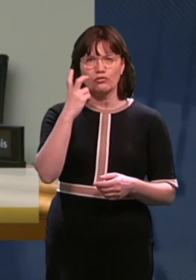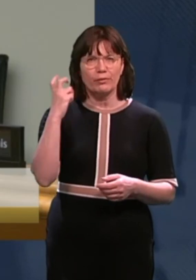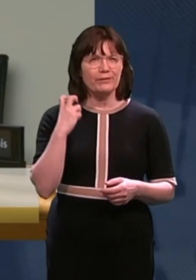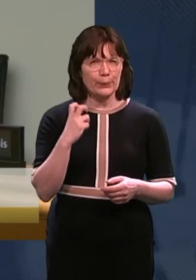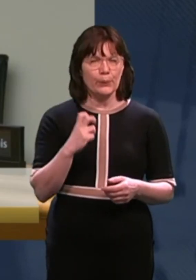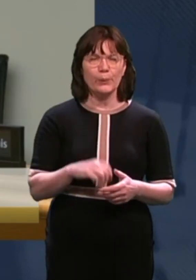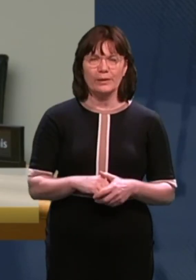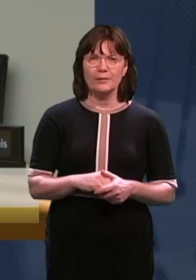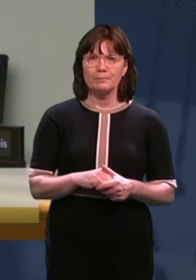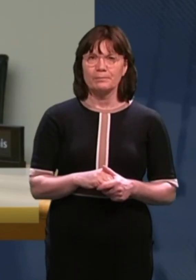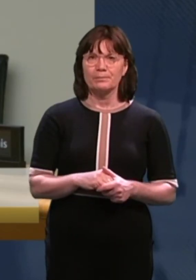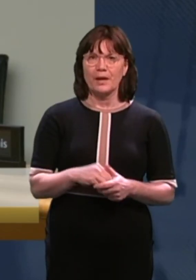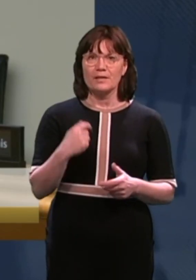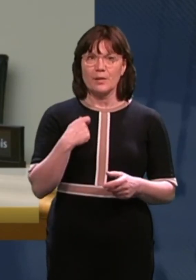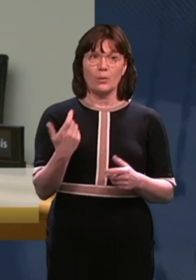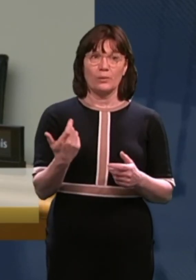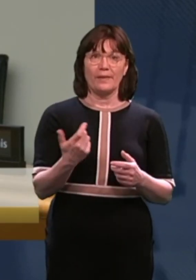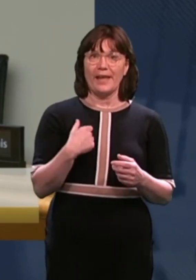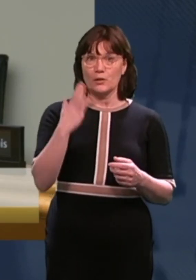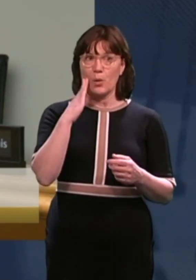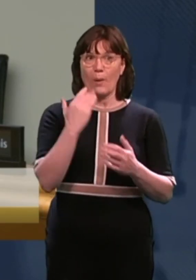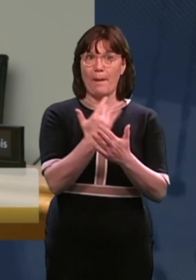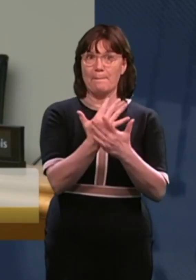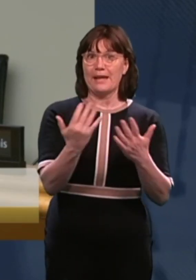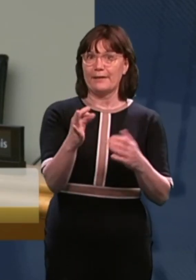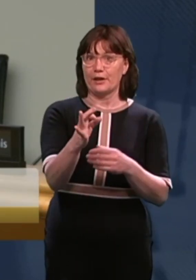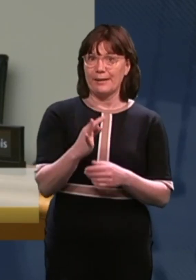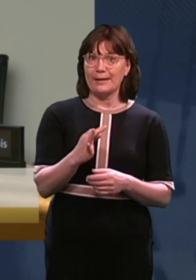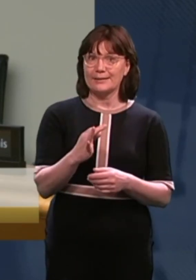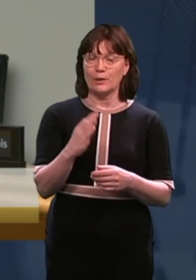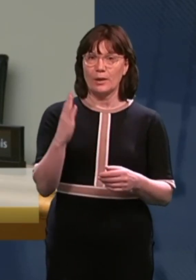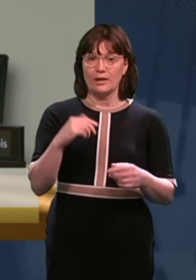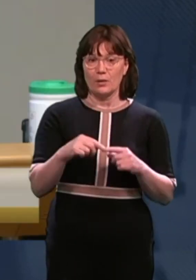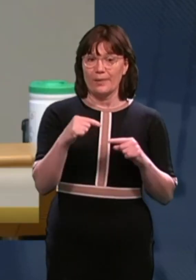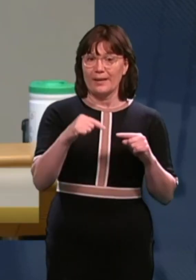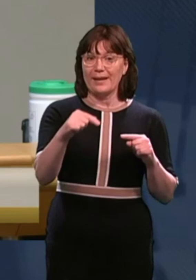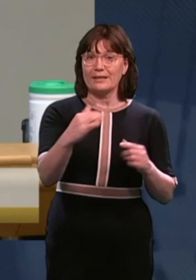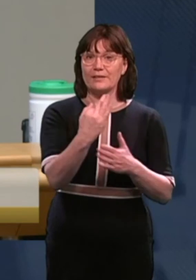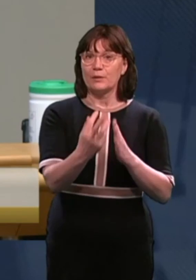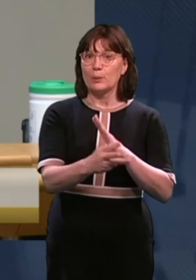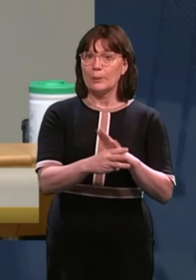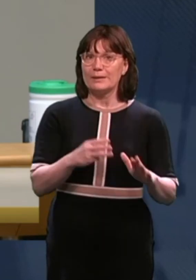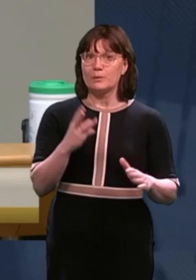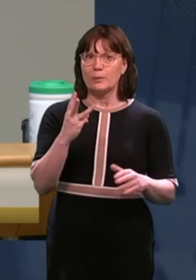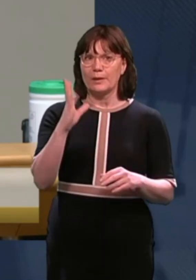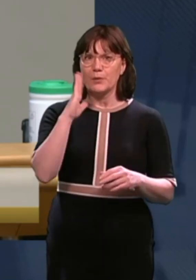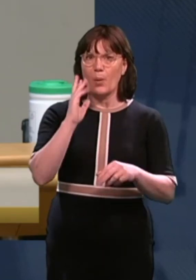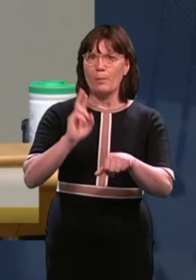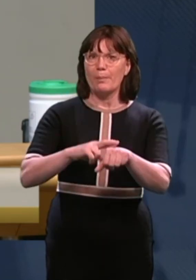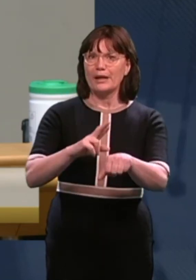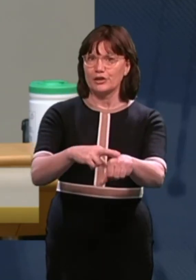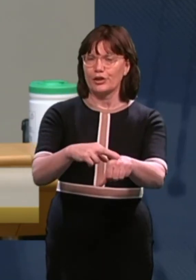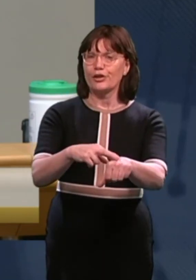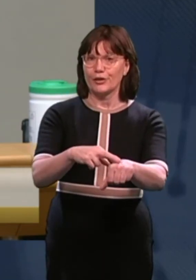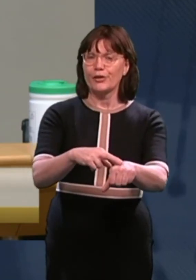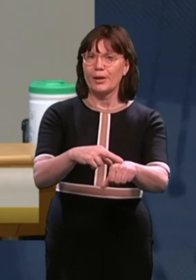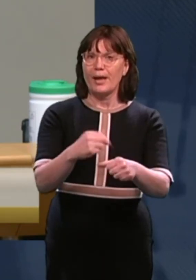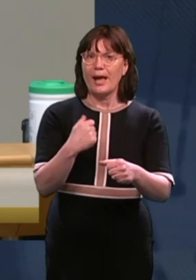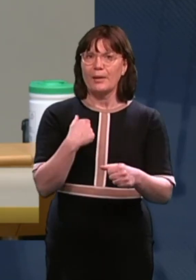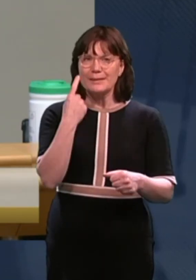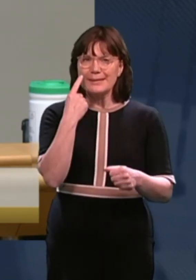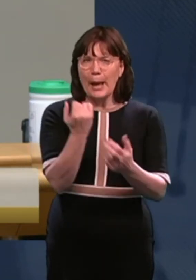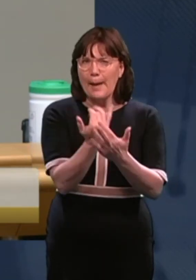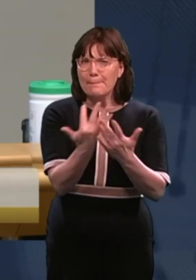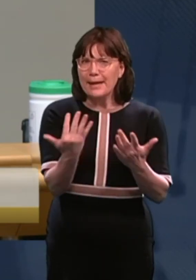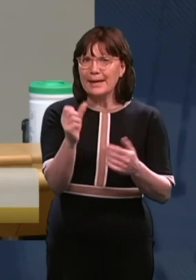-loaded allocation now and over the next number of weeks we'll know better and schools will be able to know exactly how many